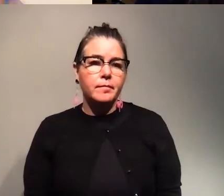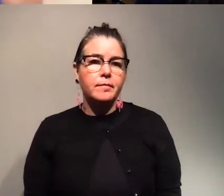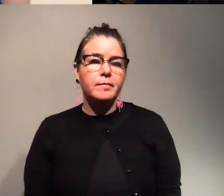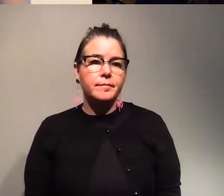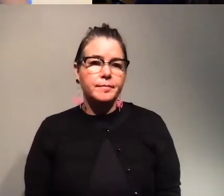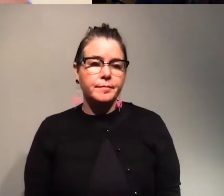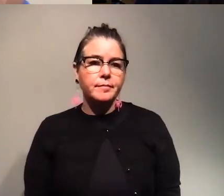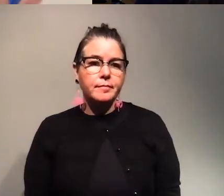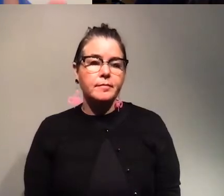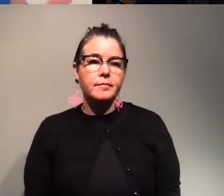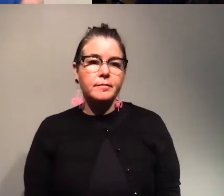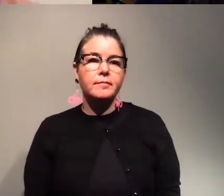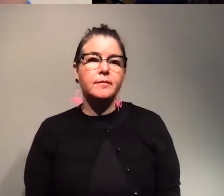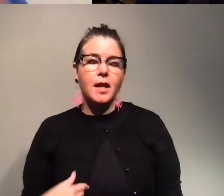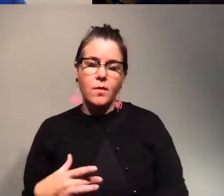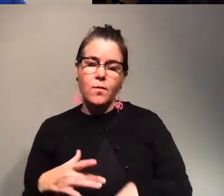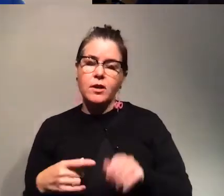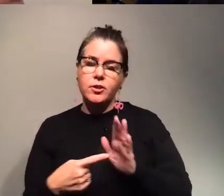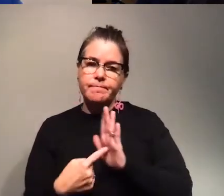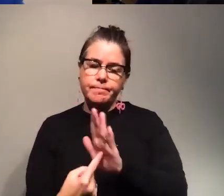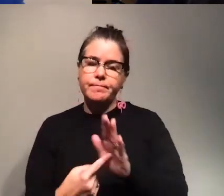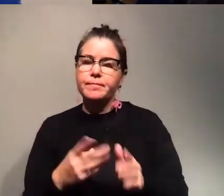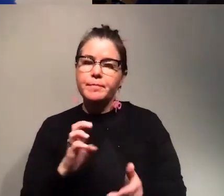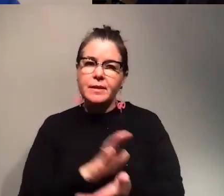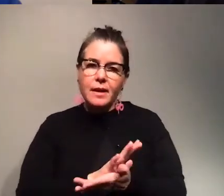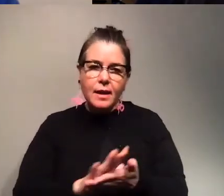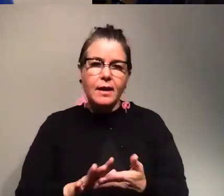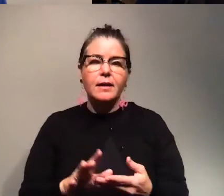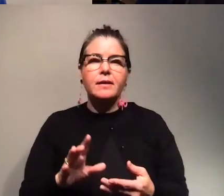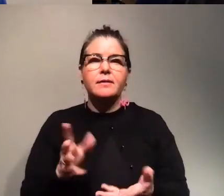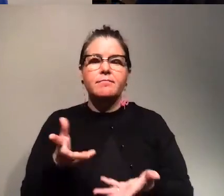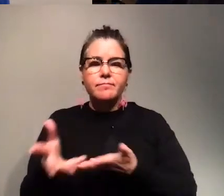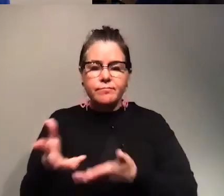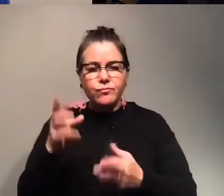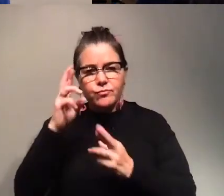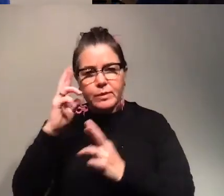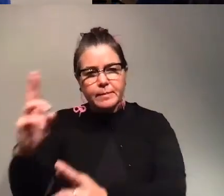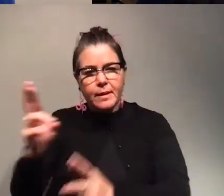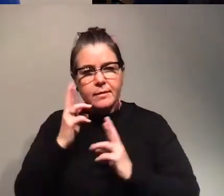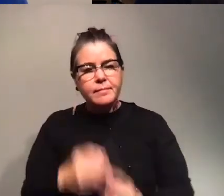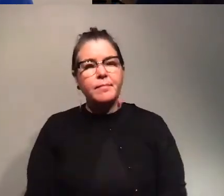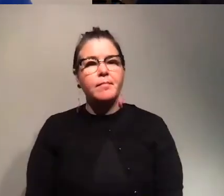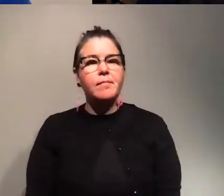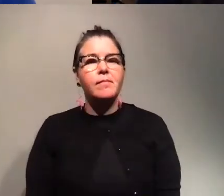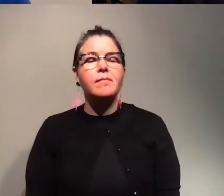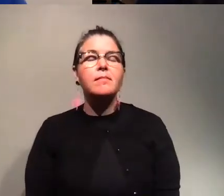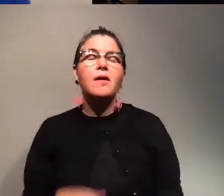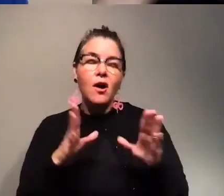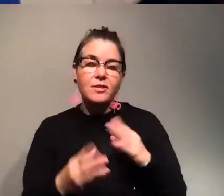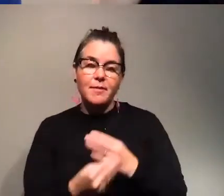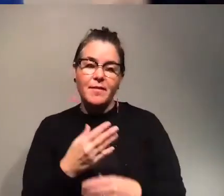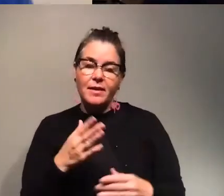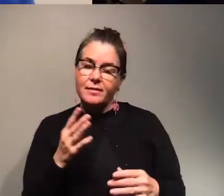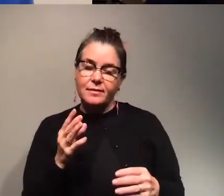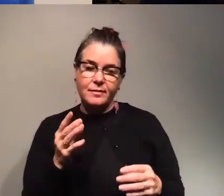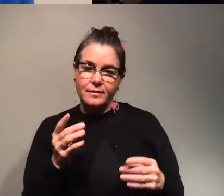like highlight that like be kind and treat each other with respect awesome advice totally